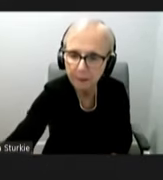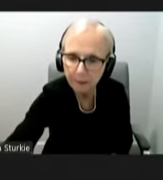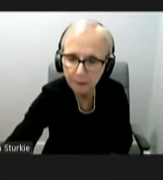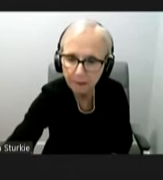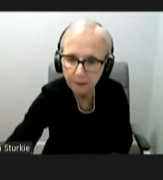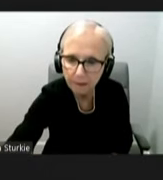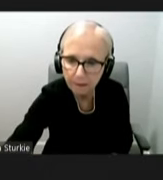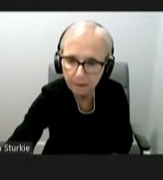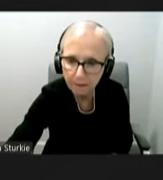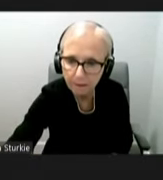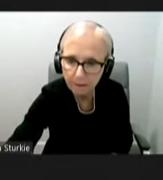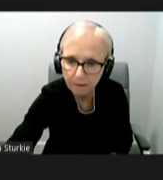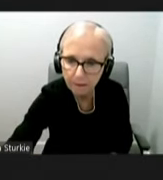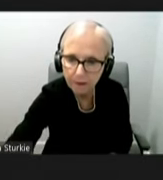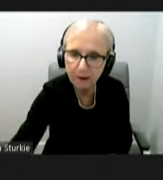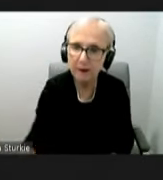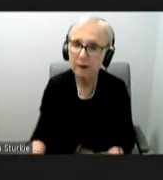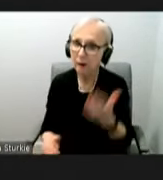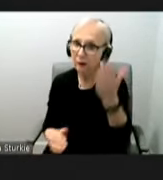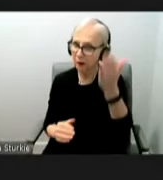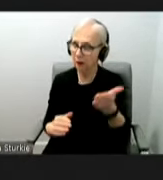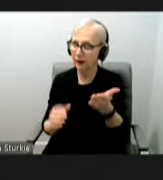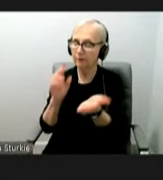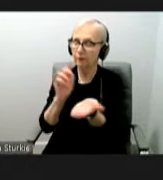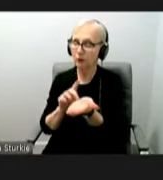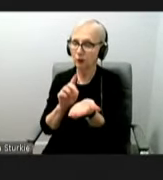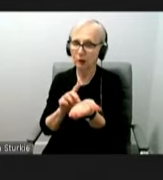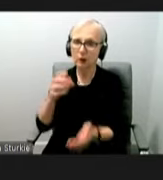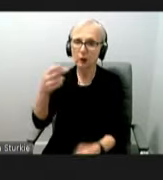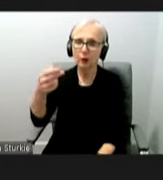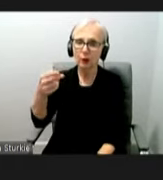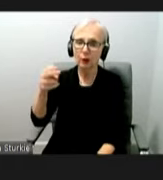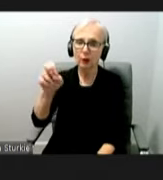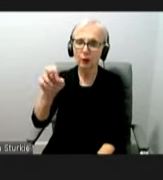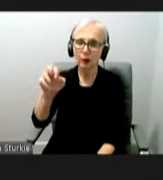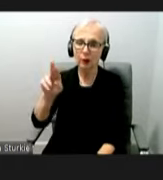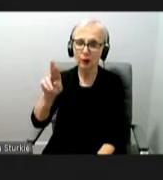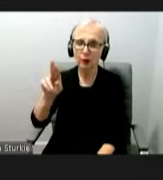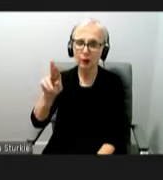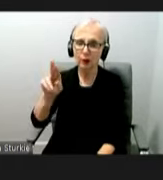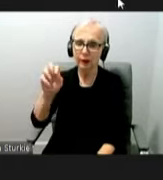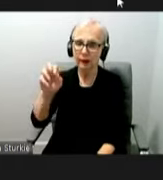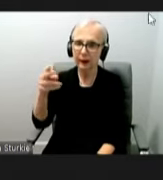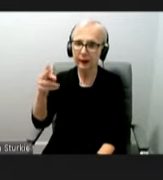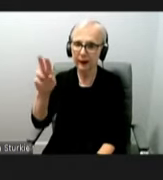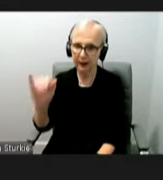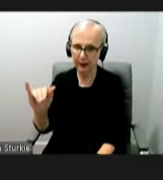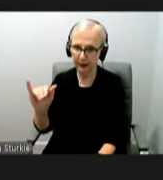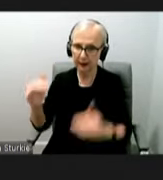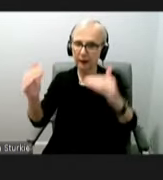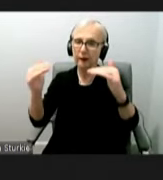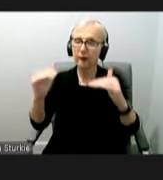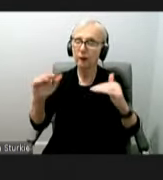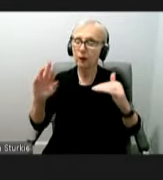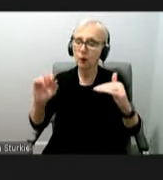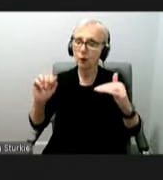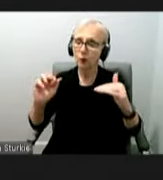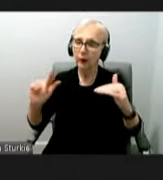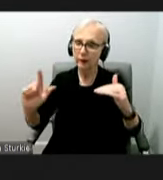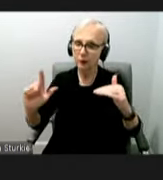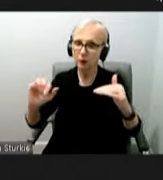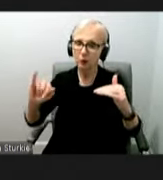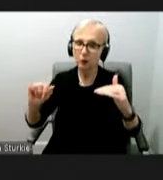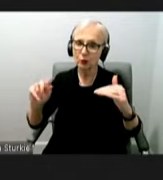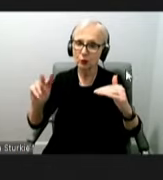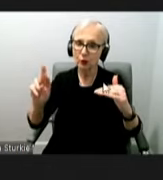panelists for today. We'll have Dr. Herlihy, the state epidemiologist at CDPHE, Rachel Jervis, epidemiologist at CDPHE,